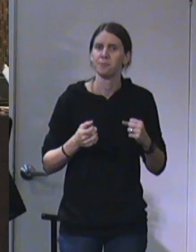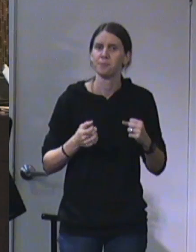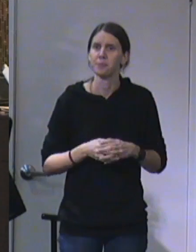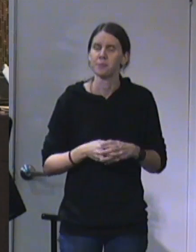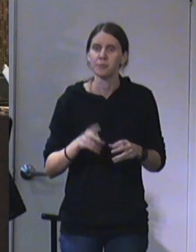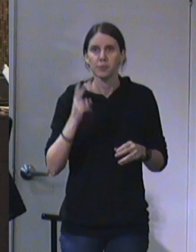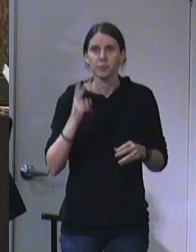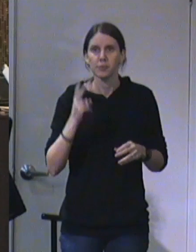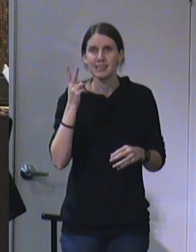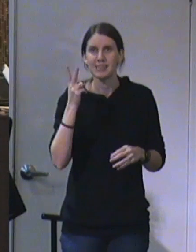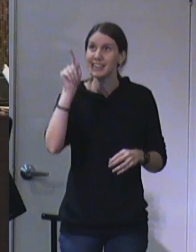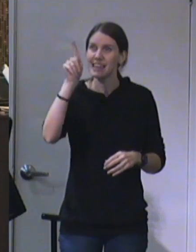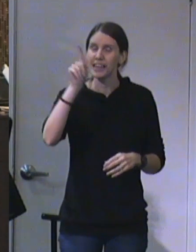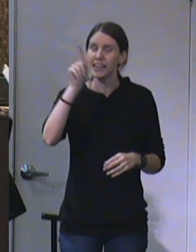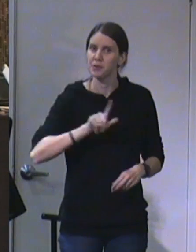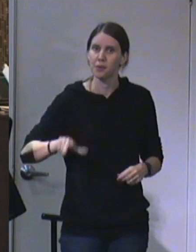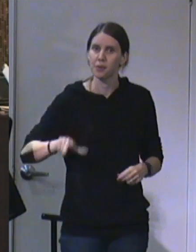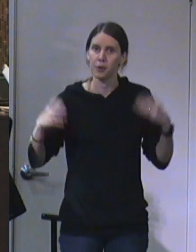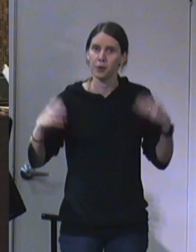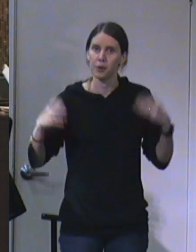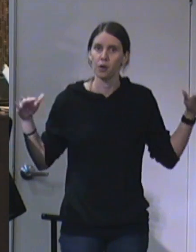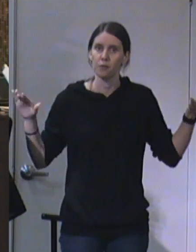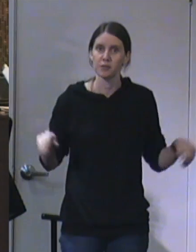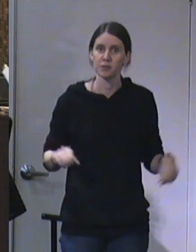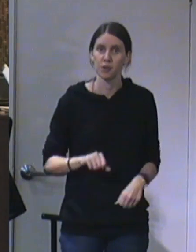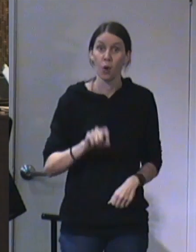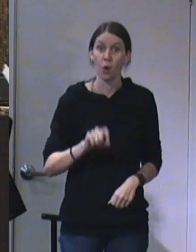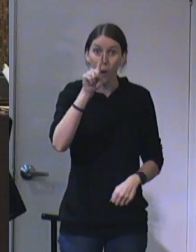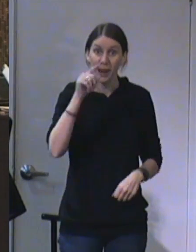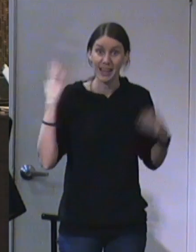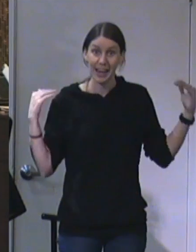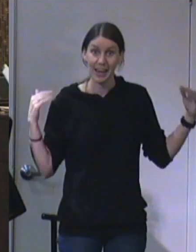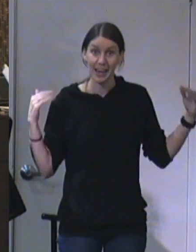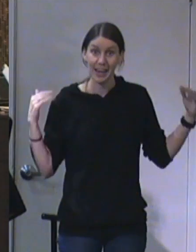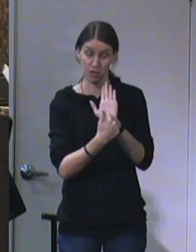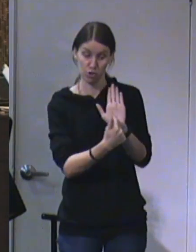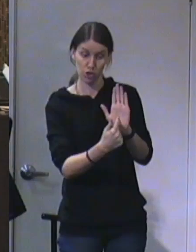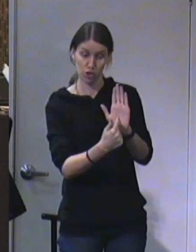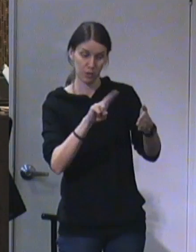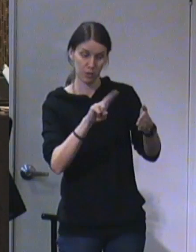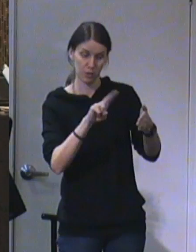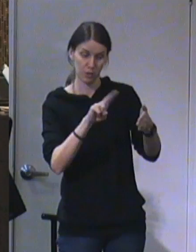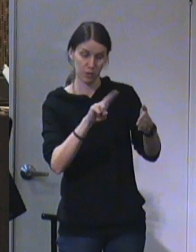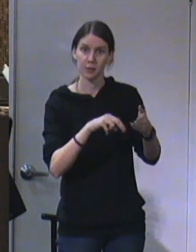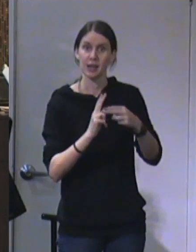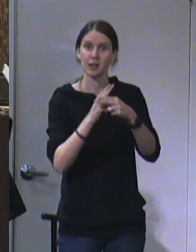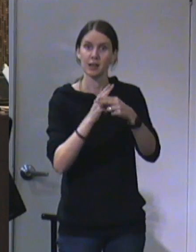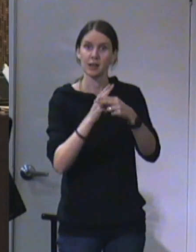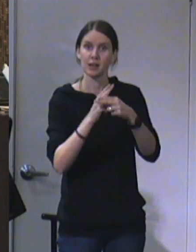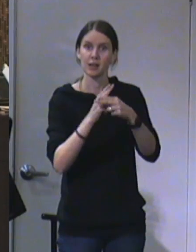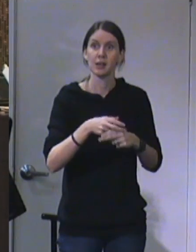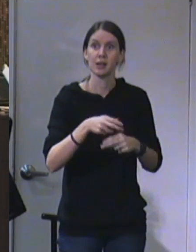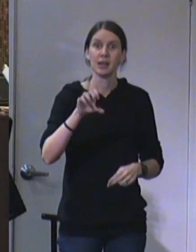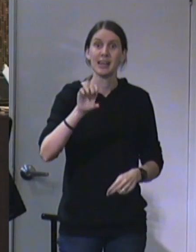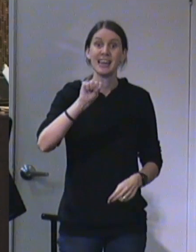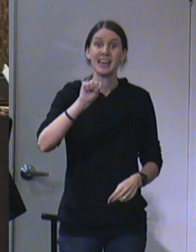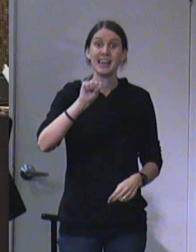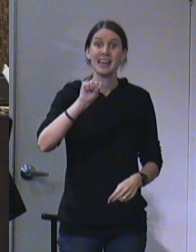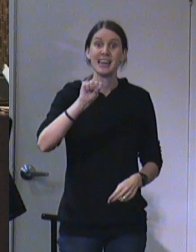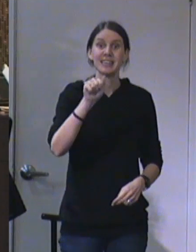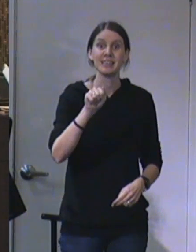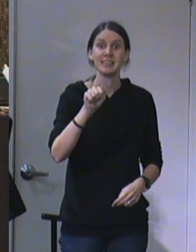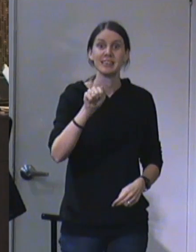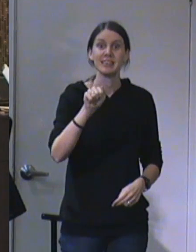You see Him as the and one of the creatures that it shows us here is called a seraphim, the burning one.